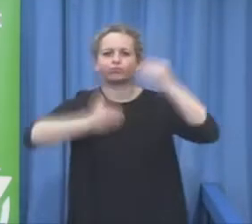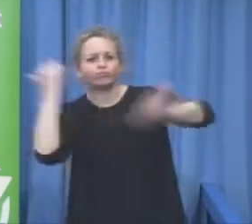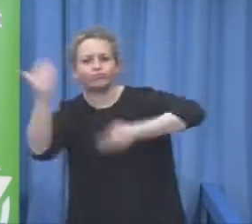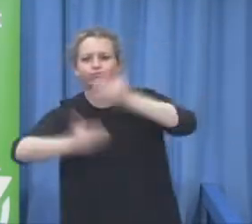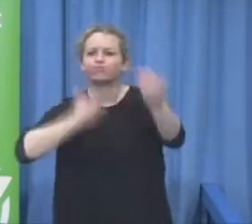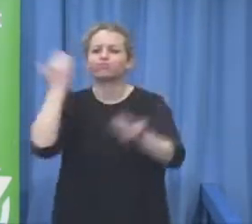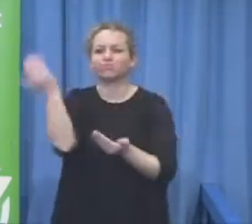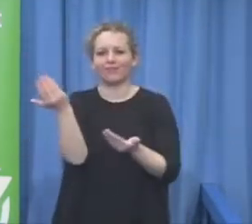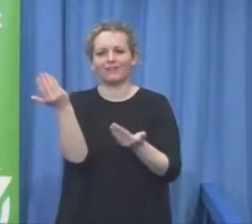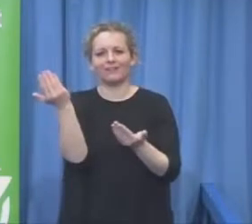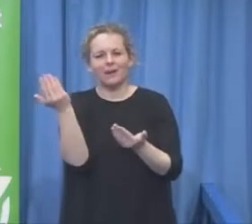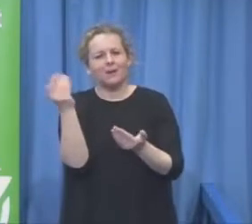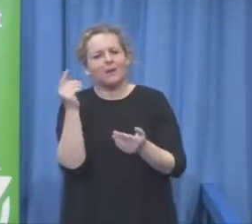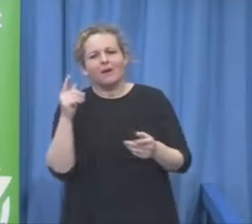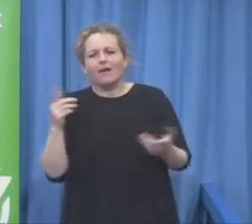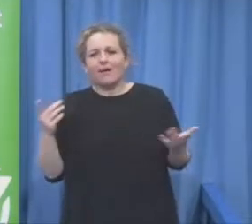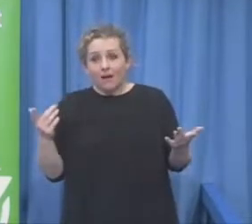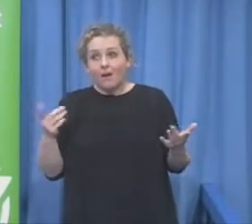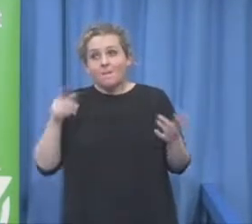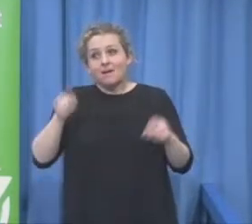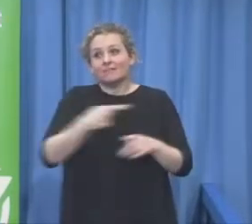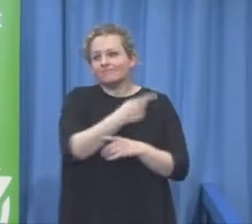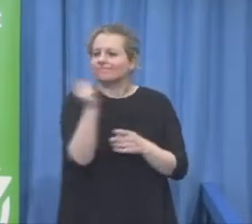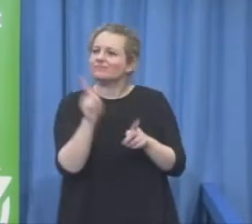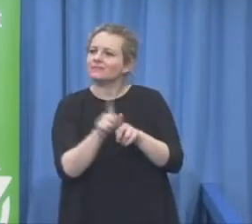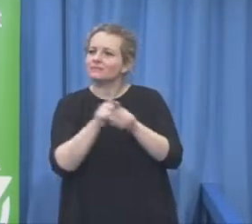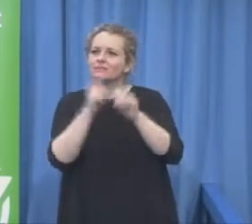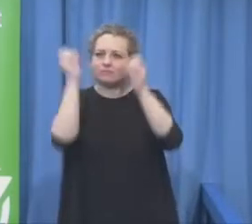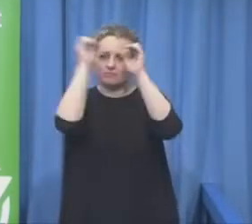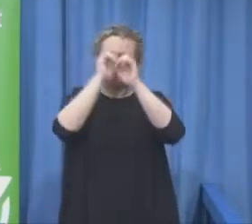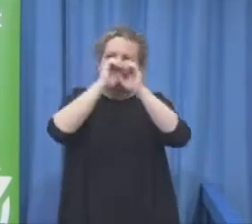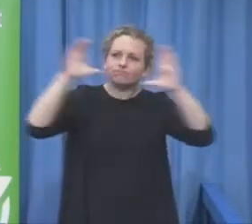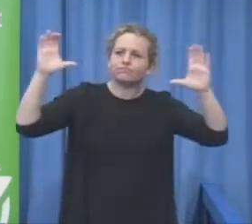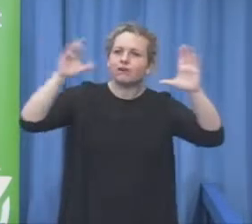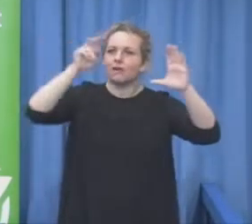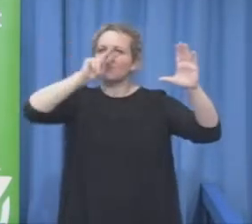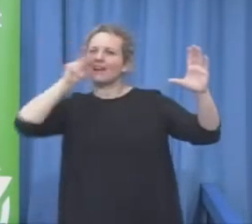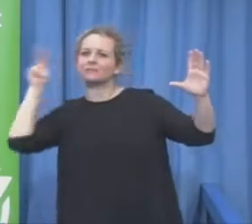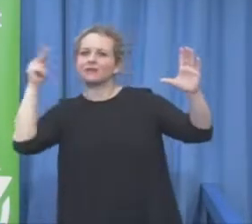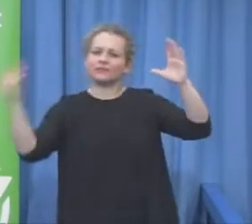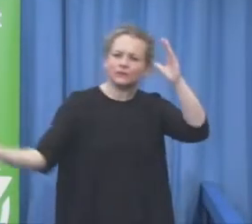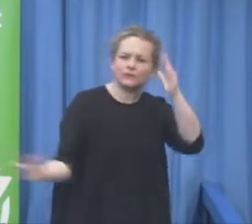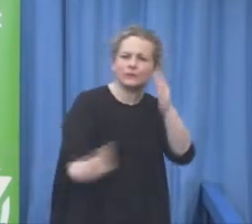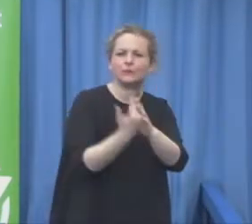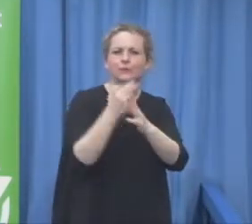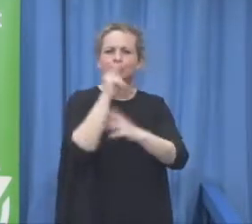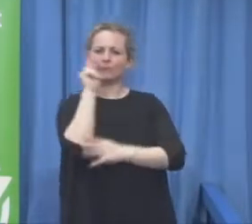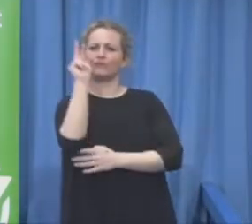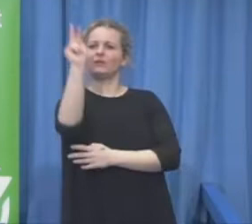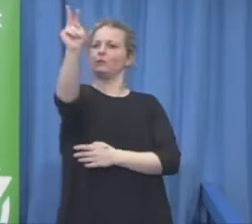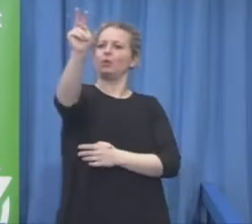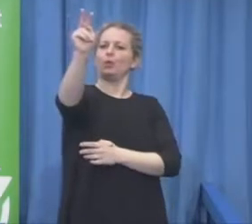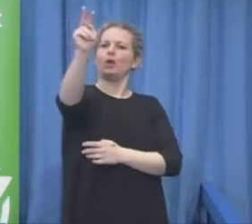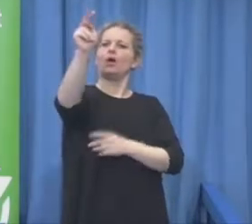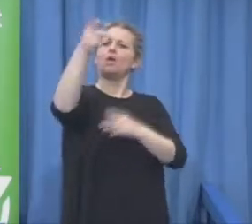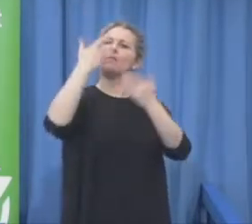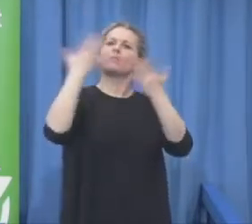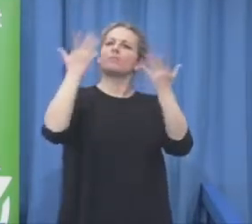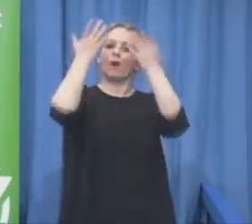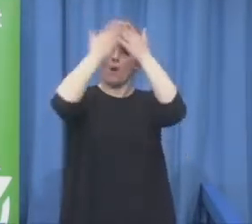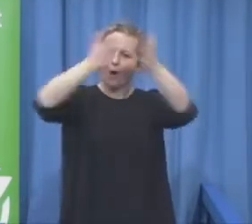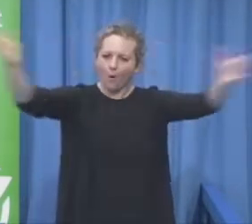approaches for the welfare not just a social cost it has a possibility to make a new